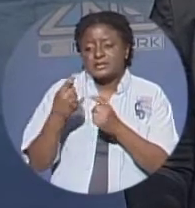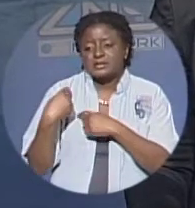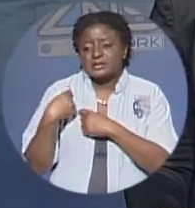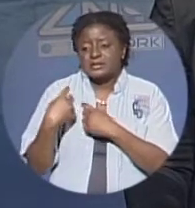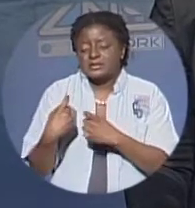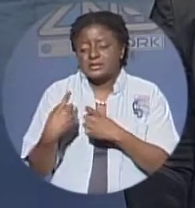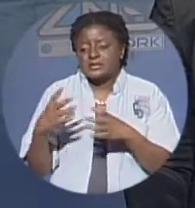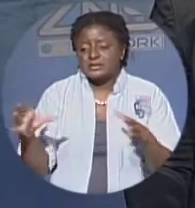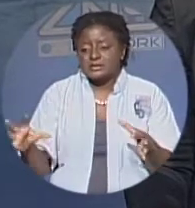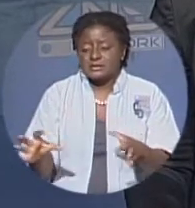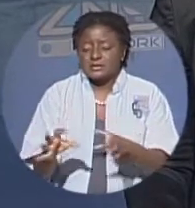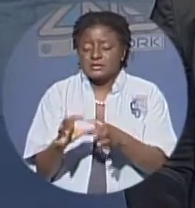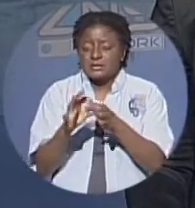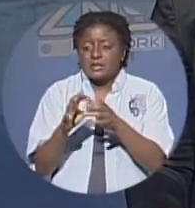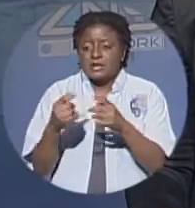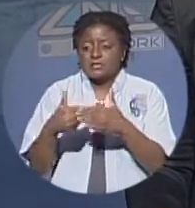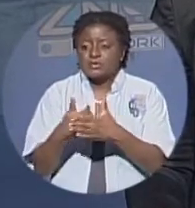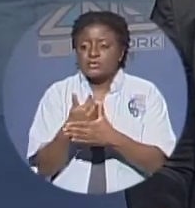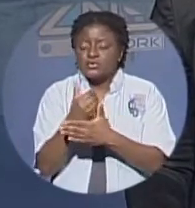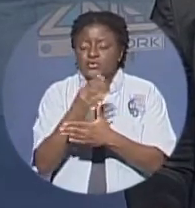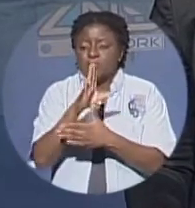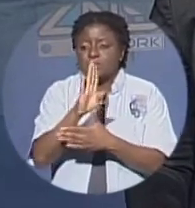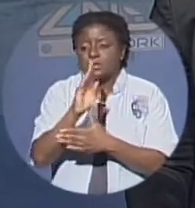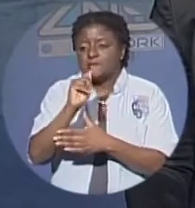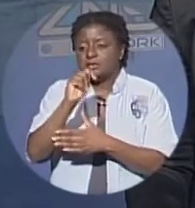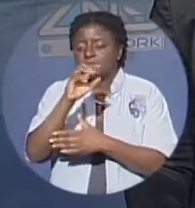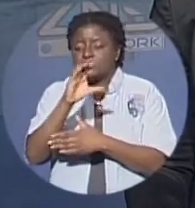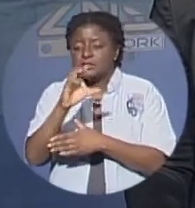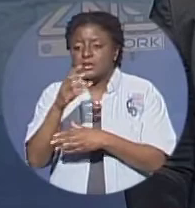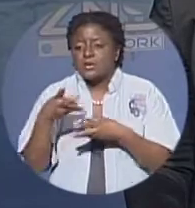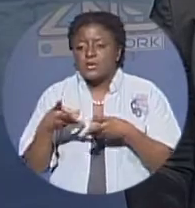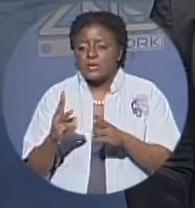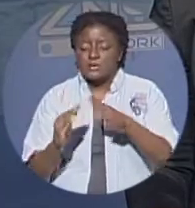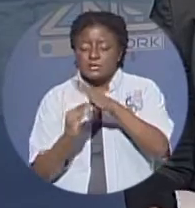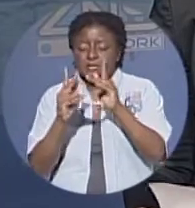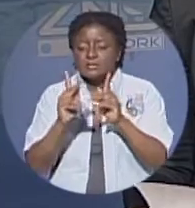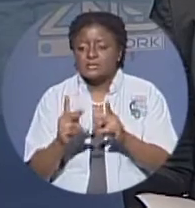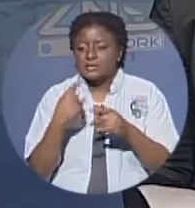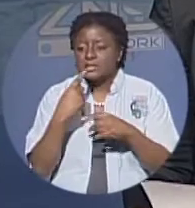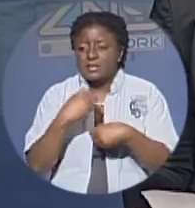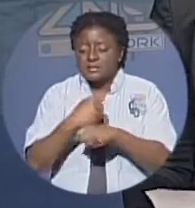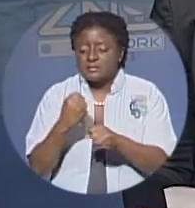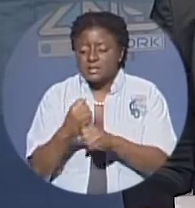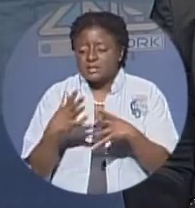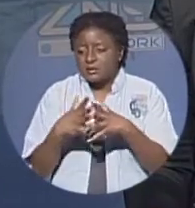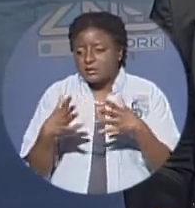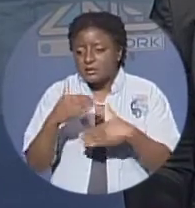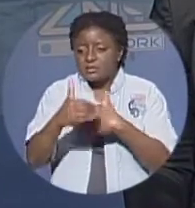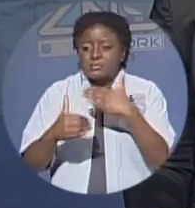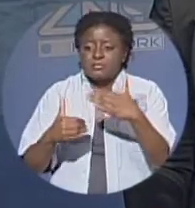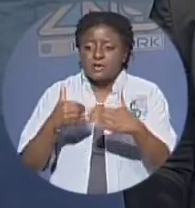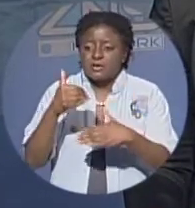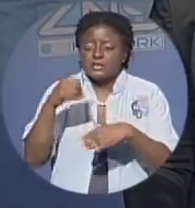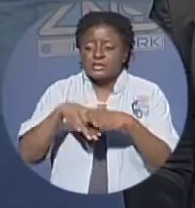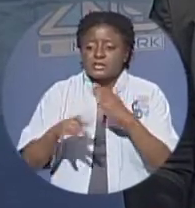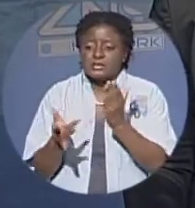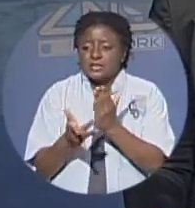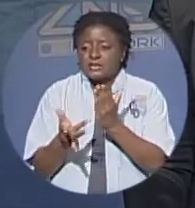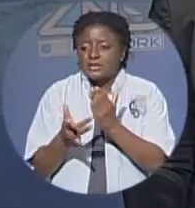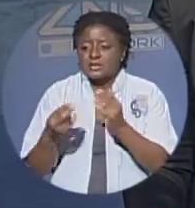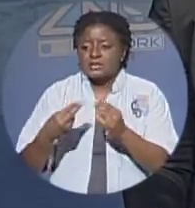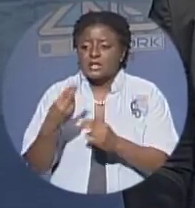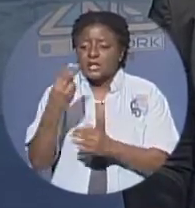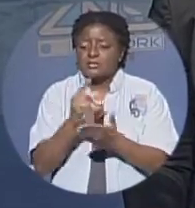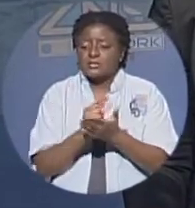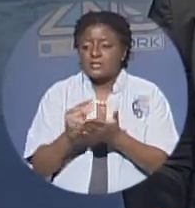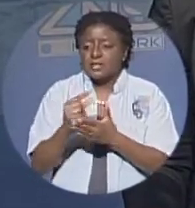acquisition of the new bahamas telecommunications company limited and while executives say they've made considerable progress in technological upgrades and services